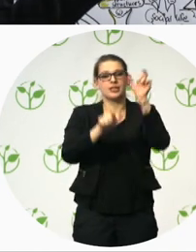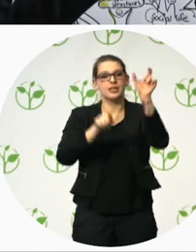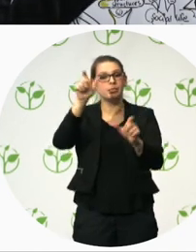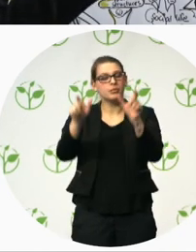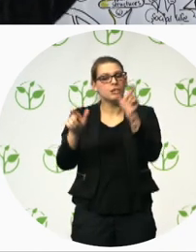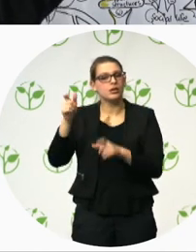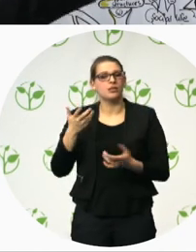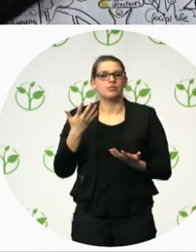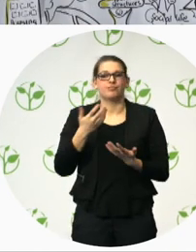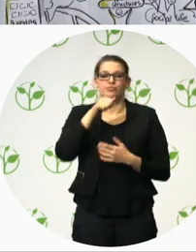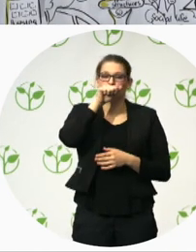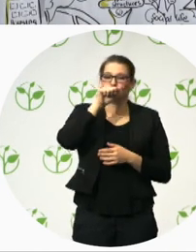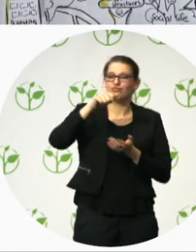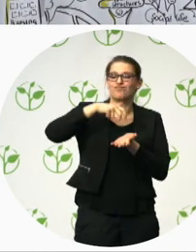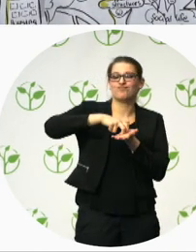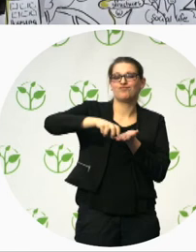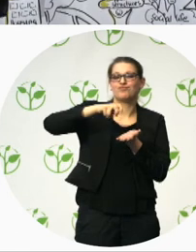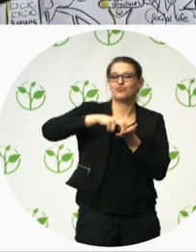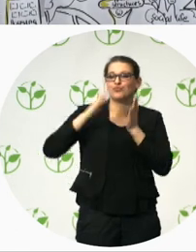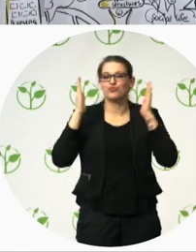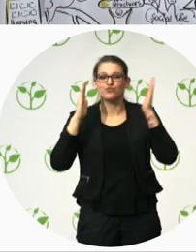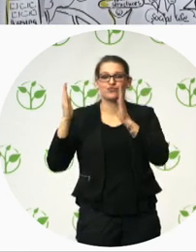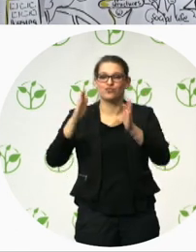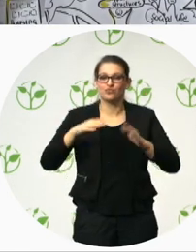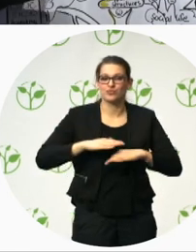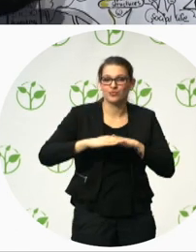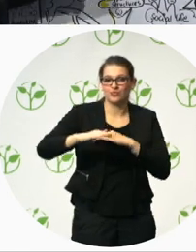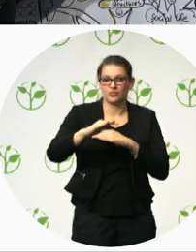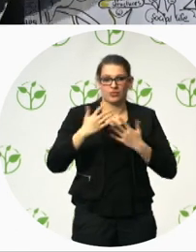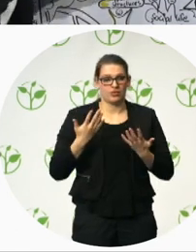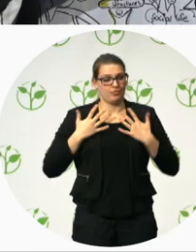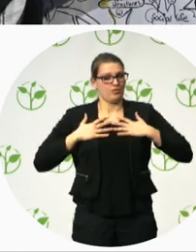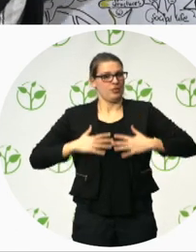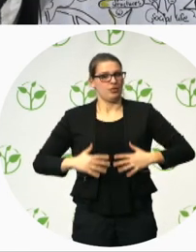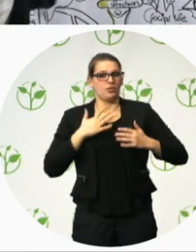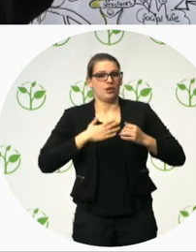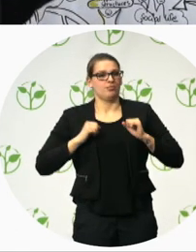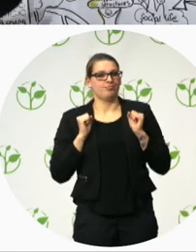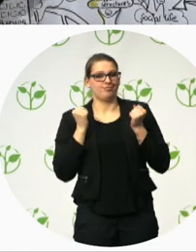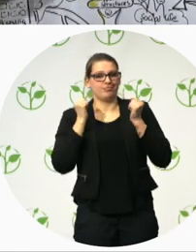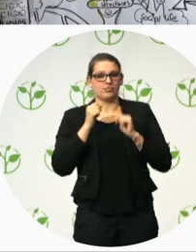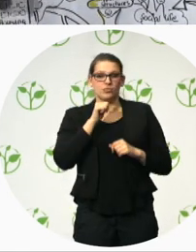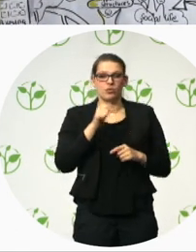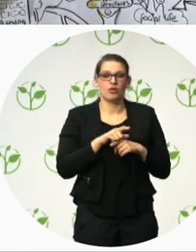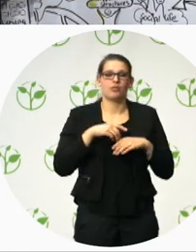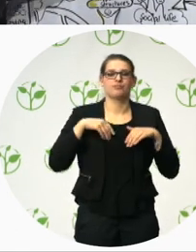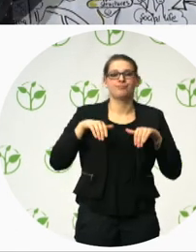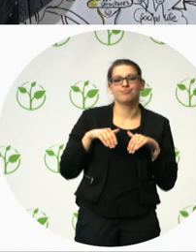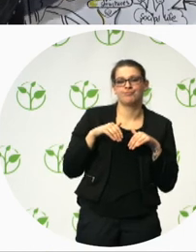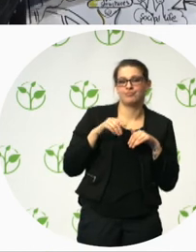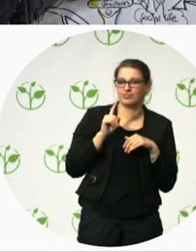activity. Now, what was done in Telemark was that walking paths are becoming